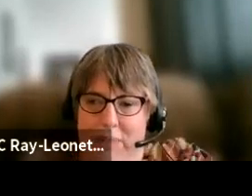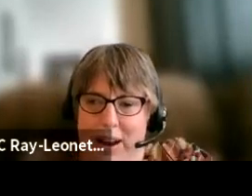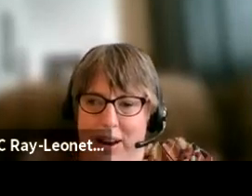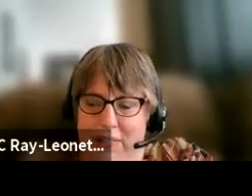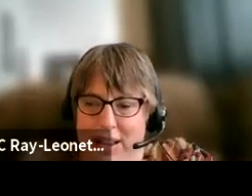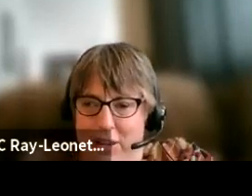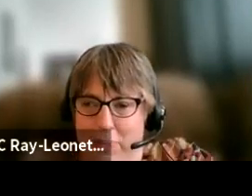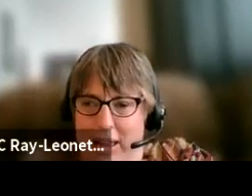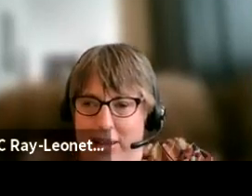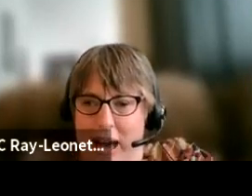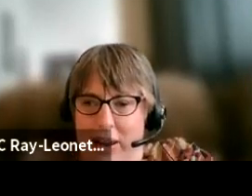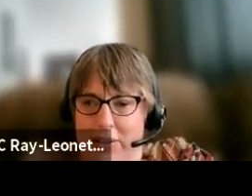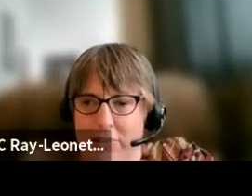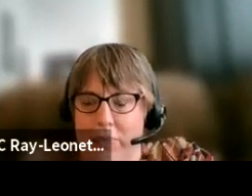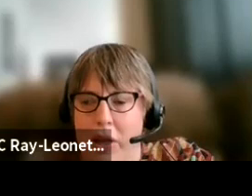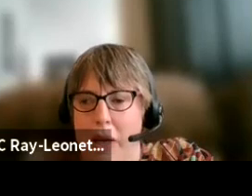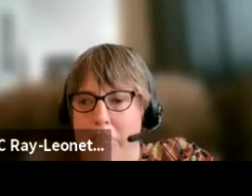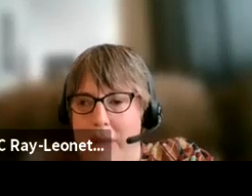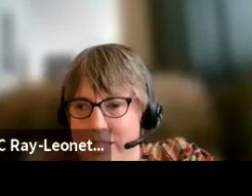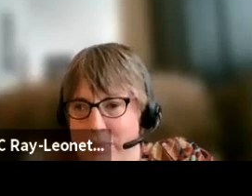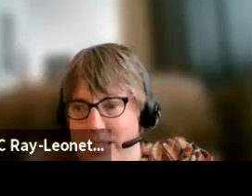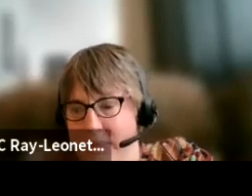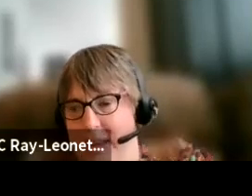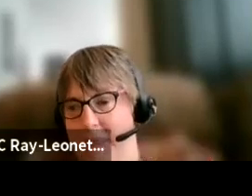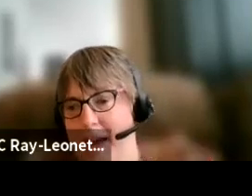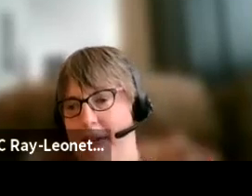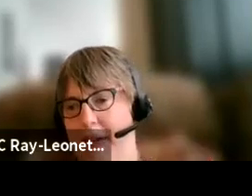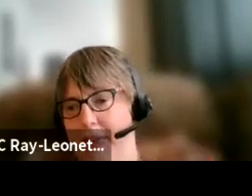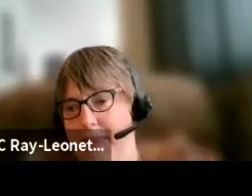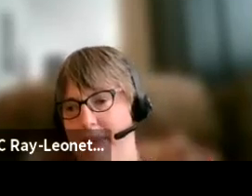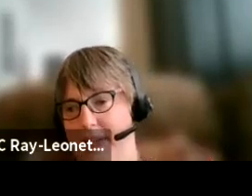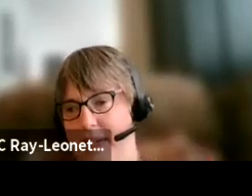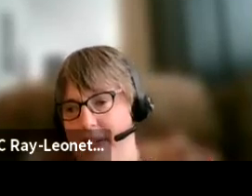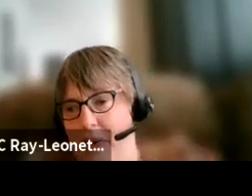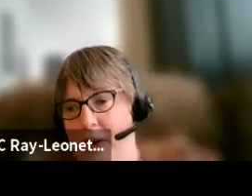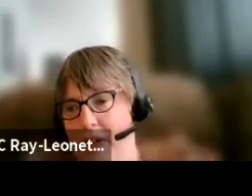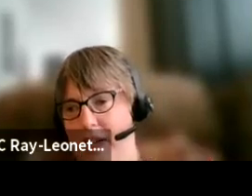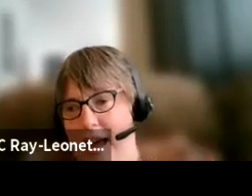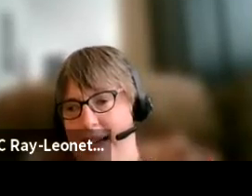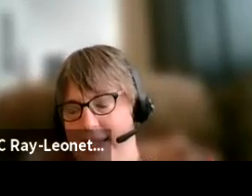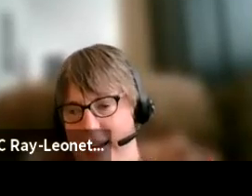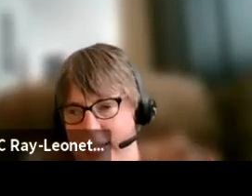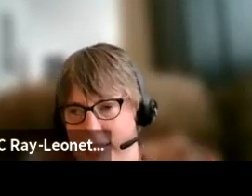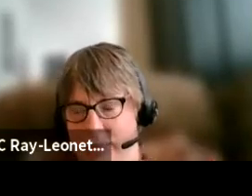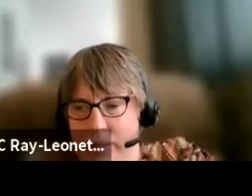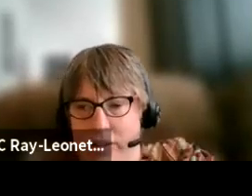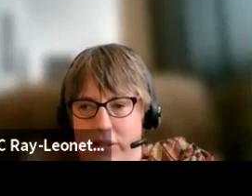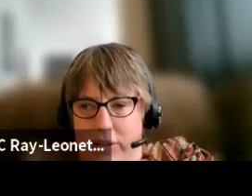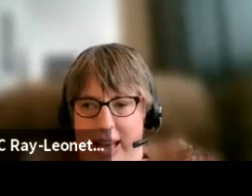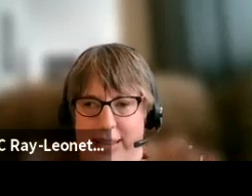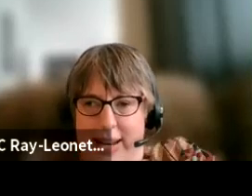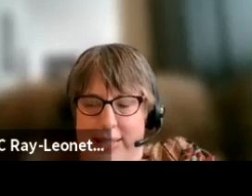use their American Rescue Plan dollars must be submitted by the close of business on July 6th,